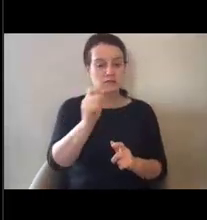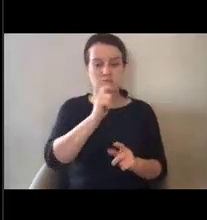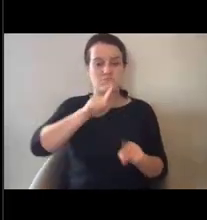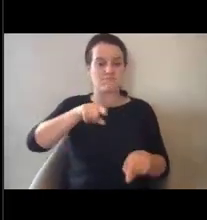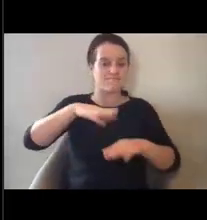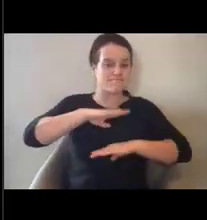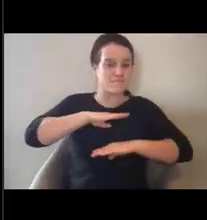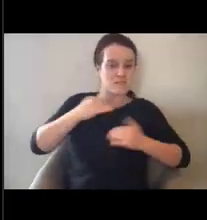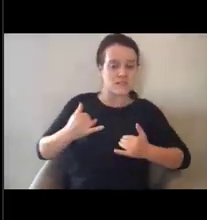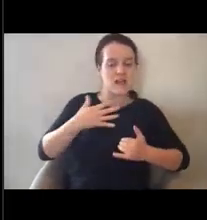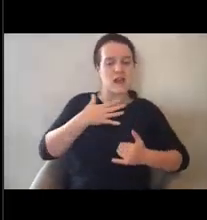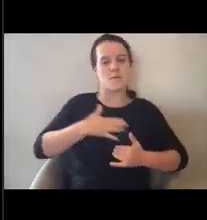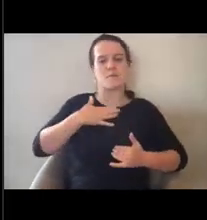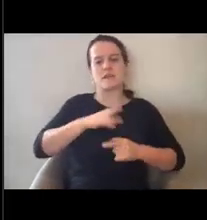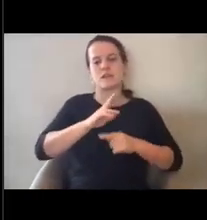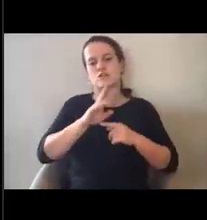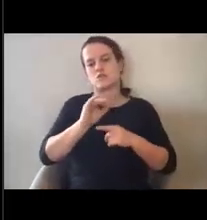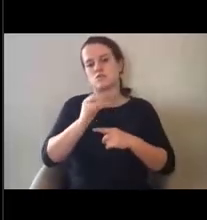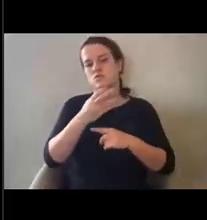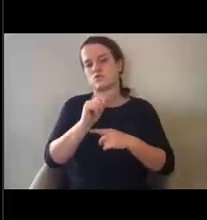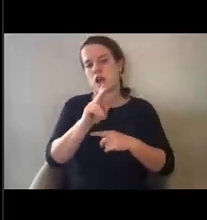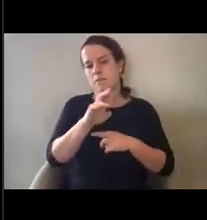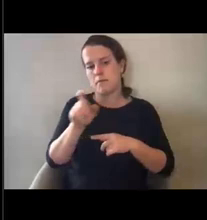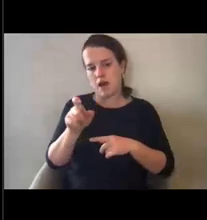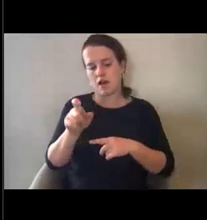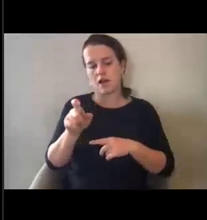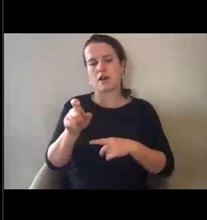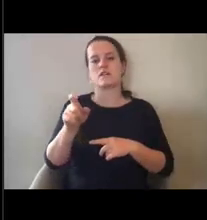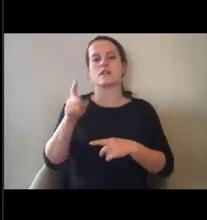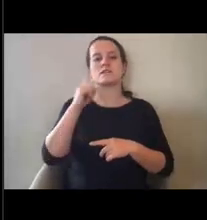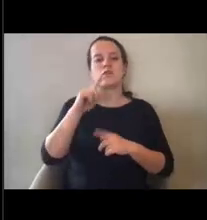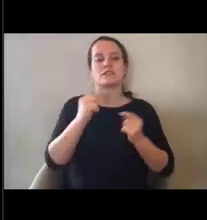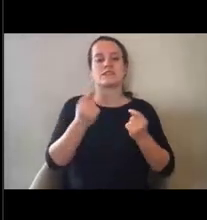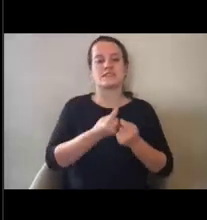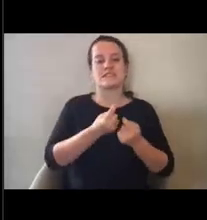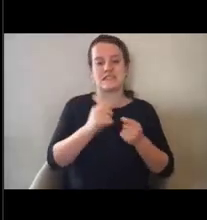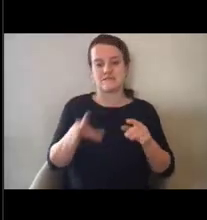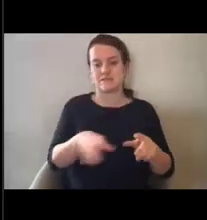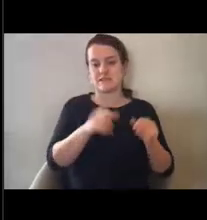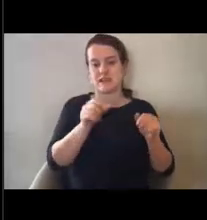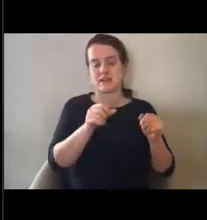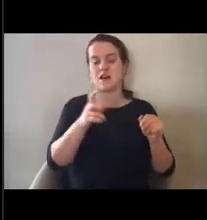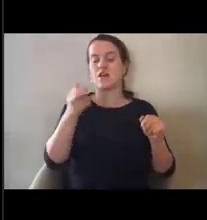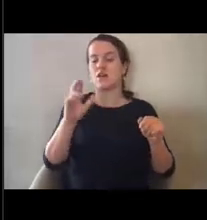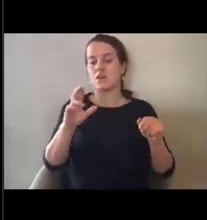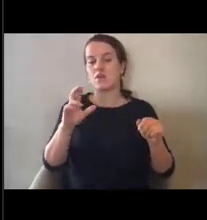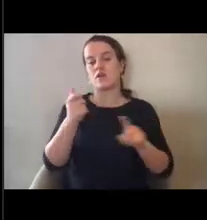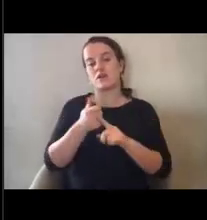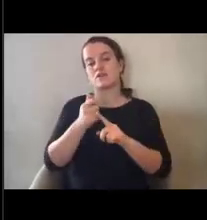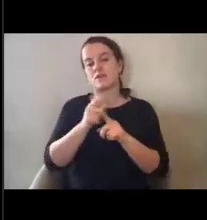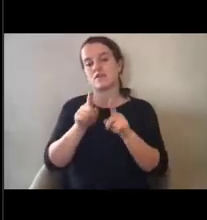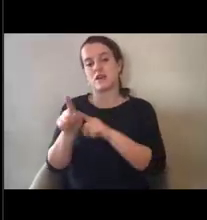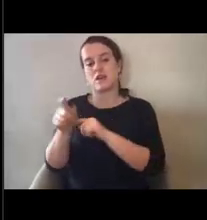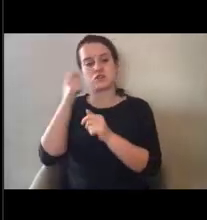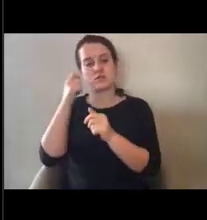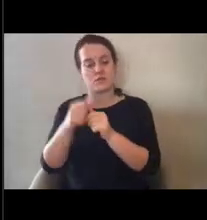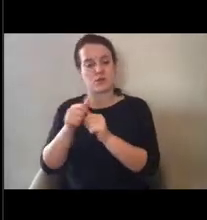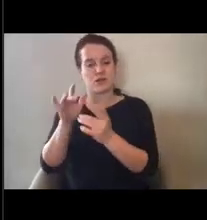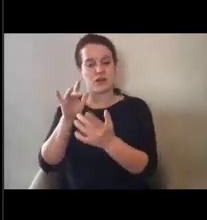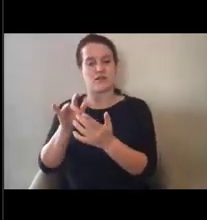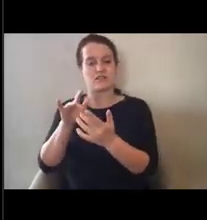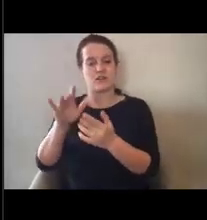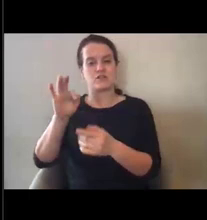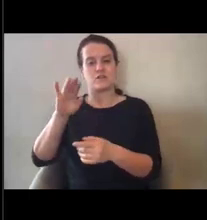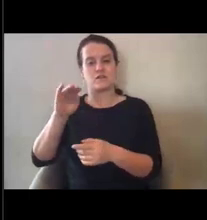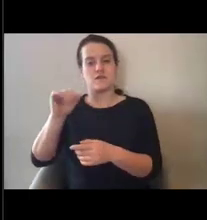please either put it in the chat box, um, for our team to take on, or, um, please also remember you can reach out to your FEMA or regional,